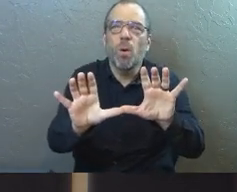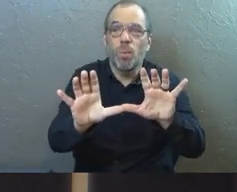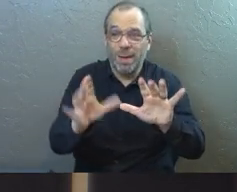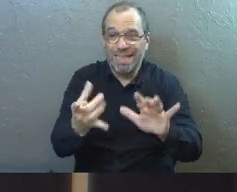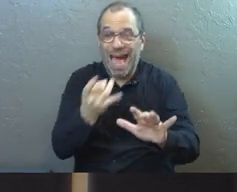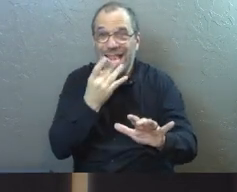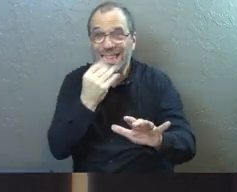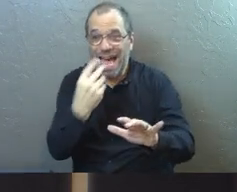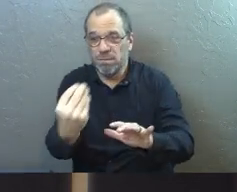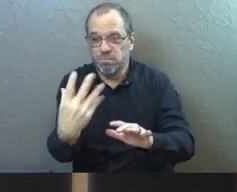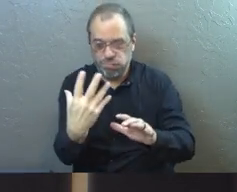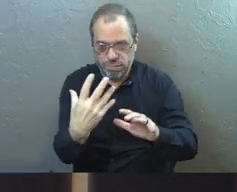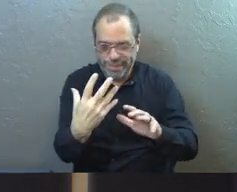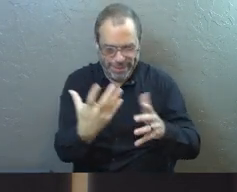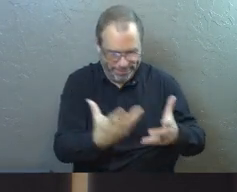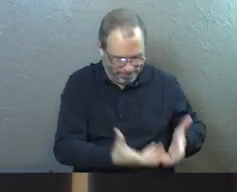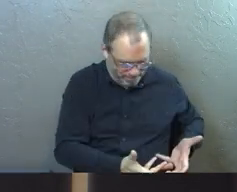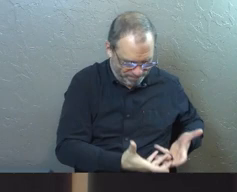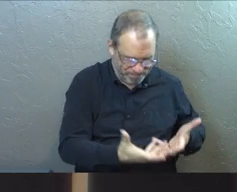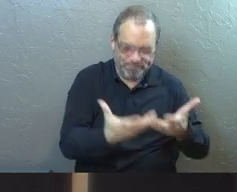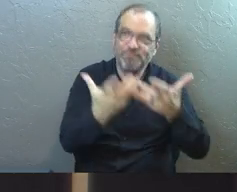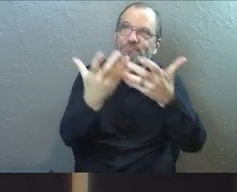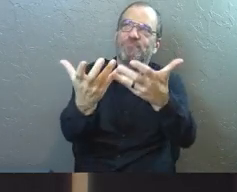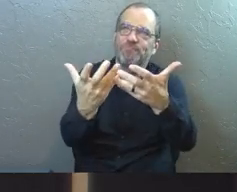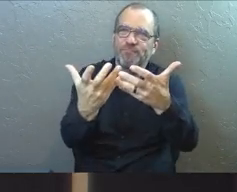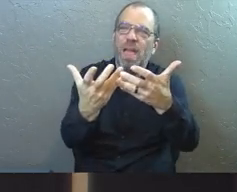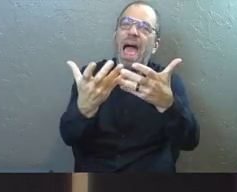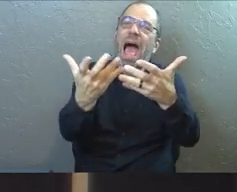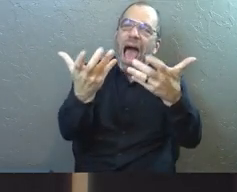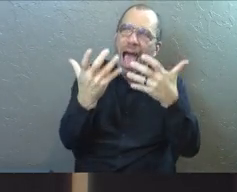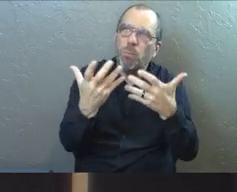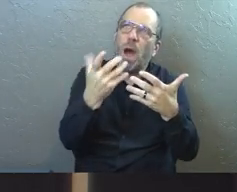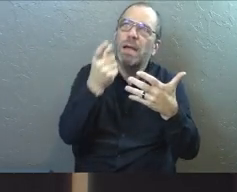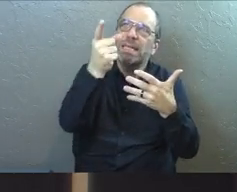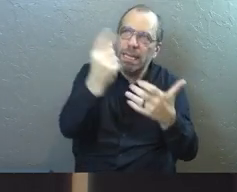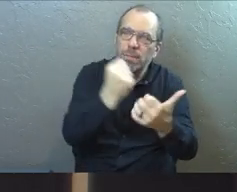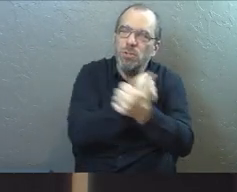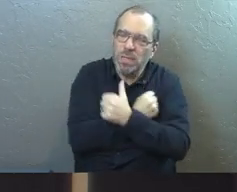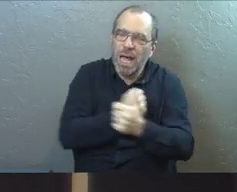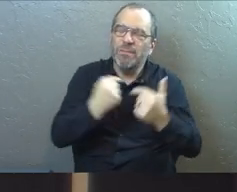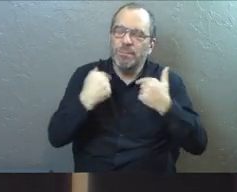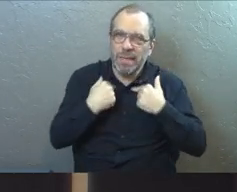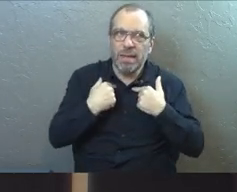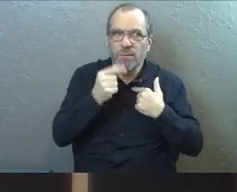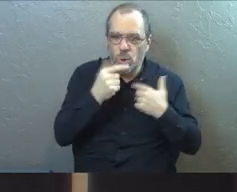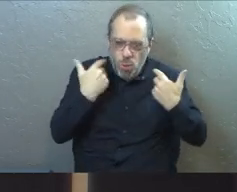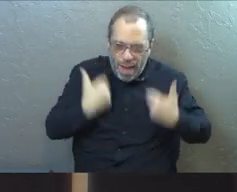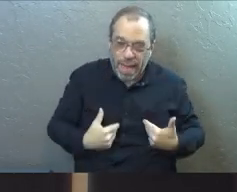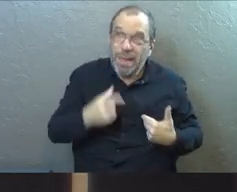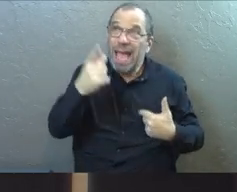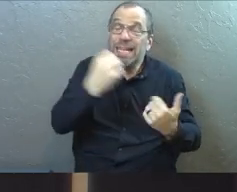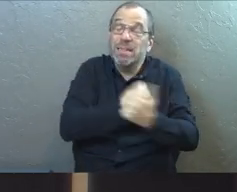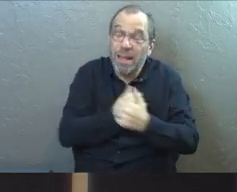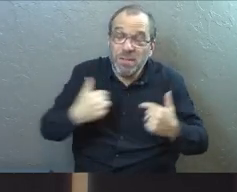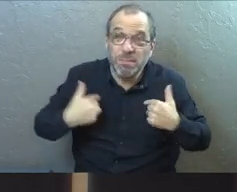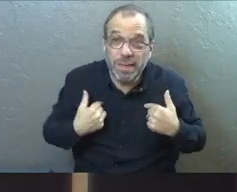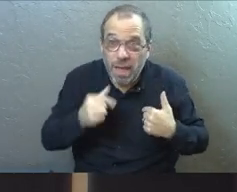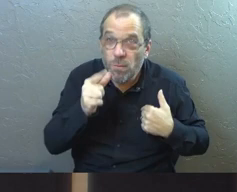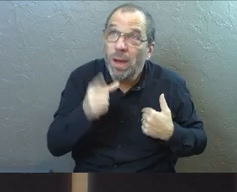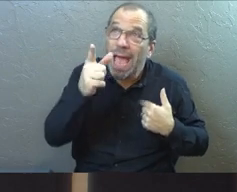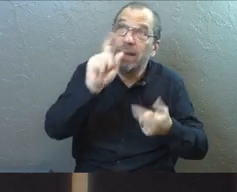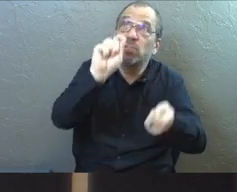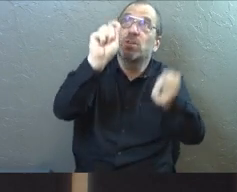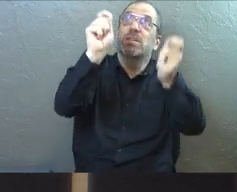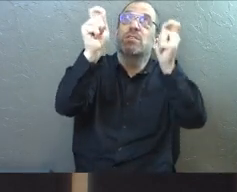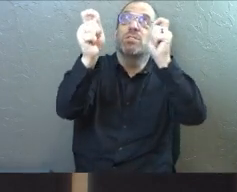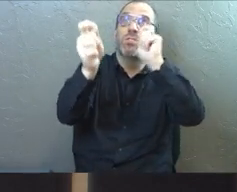let the light in and we say, okay, here's all the stuff. I want to be loved for just being me. And God loves me for me. And he's